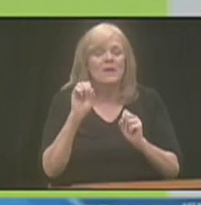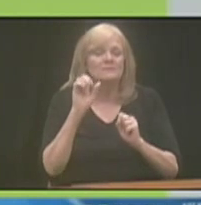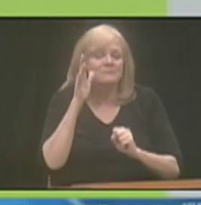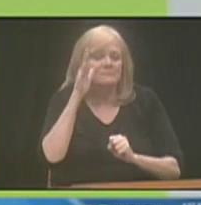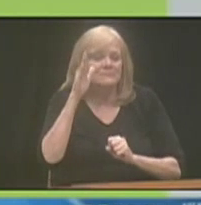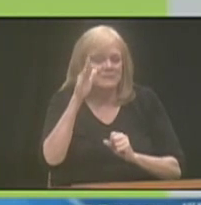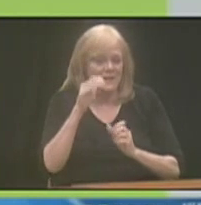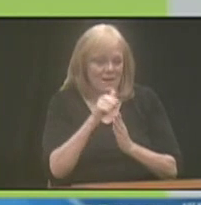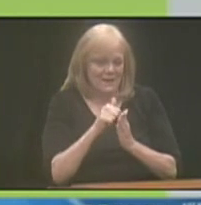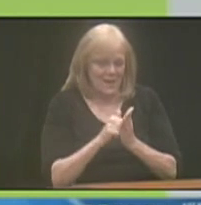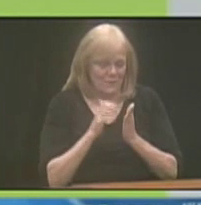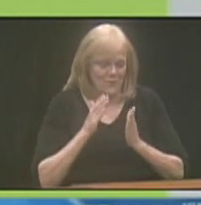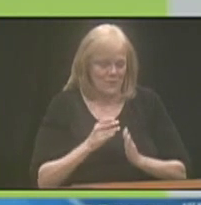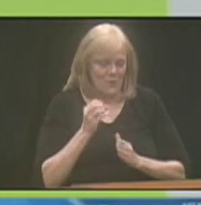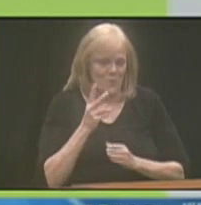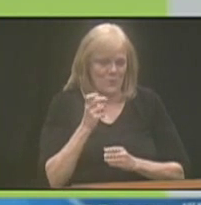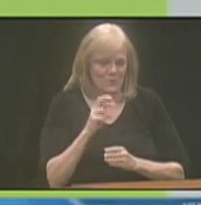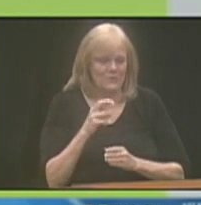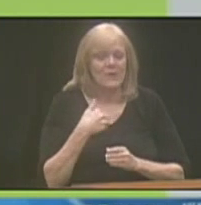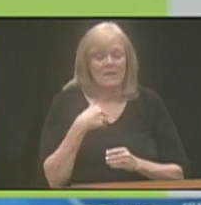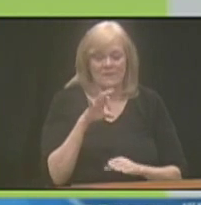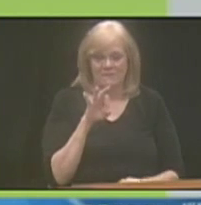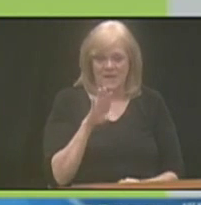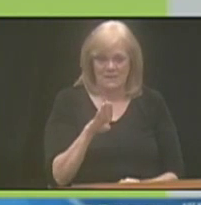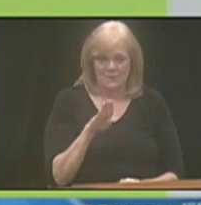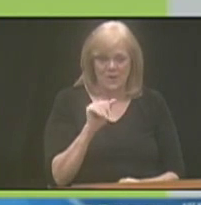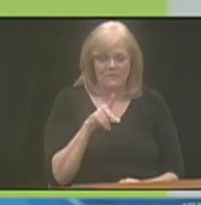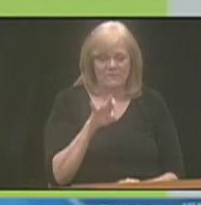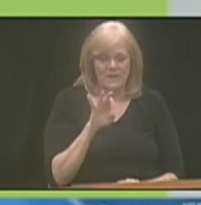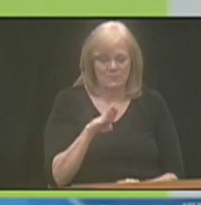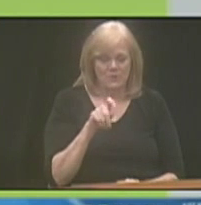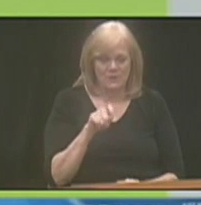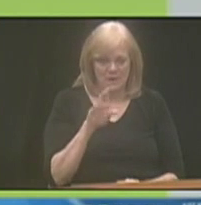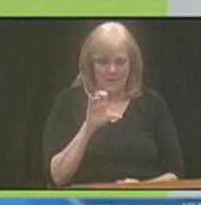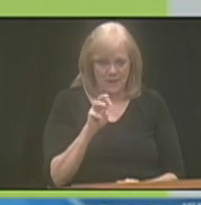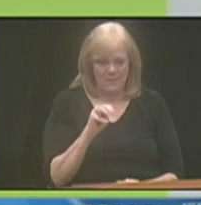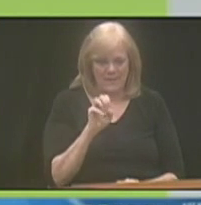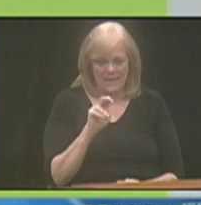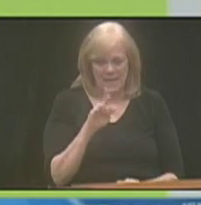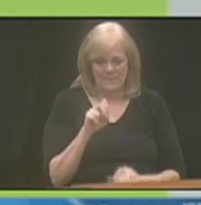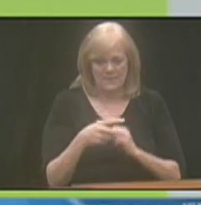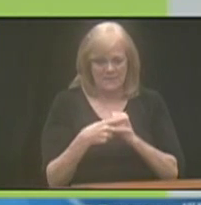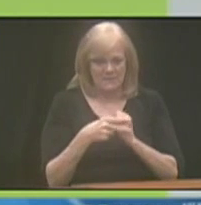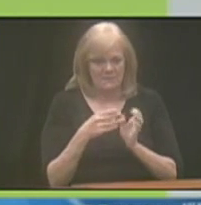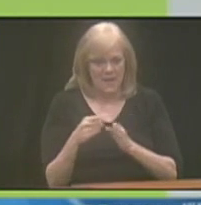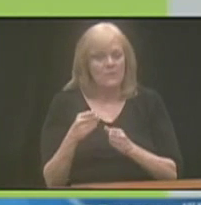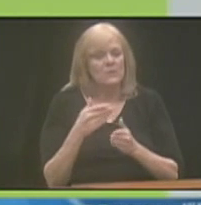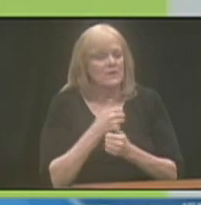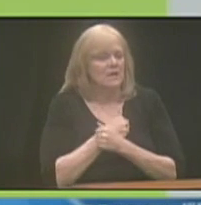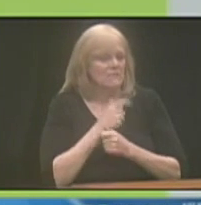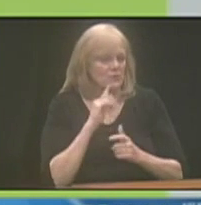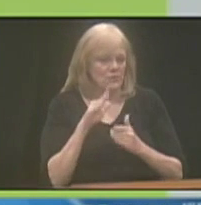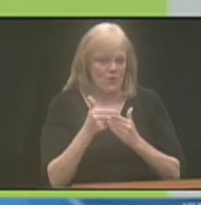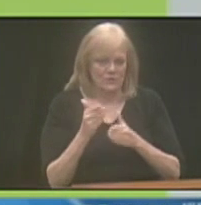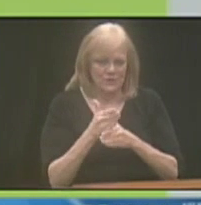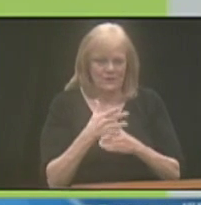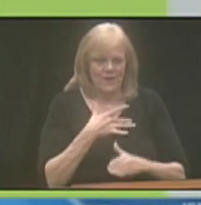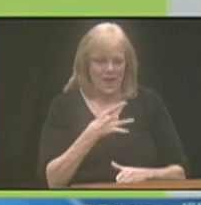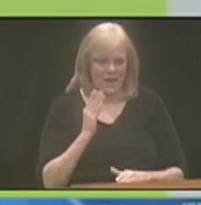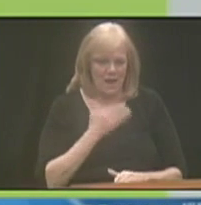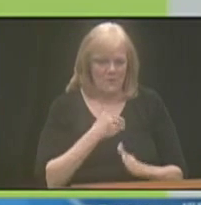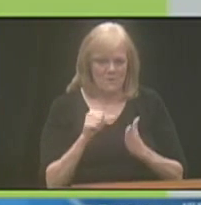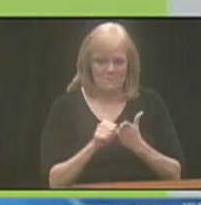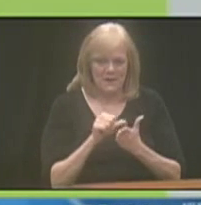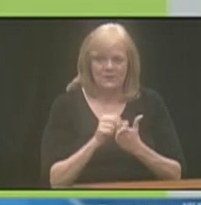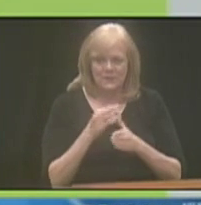We also have a Facebook page that you can find at Facebook.com slash Enable Savings Plan. We'd love for you all to share and like our page.